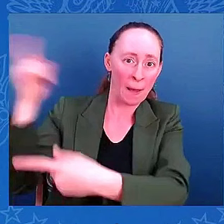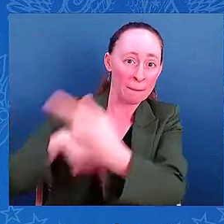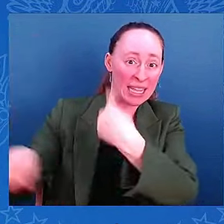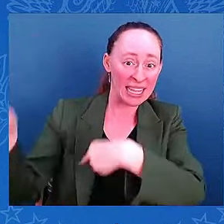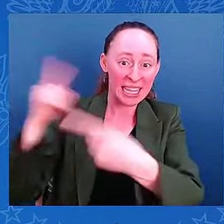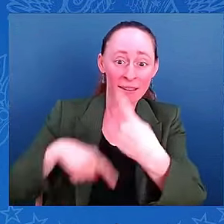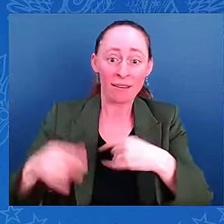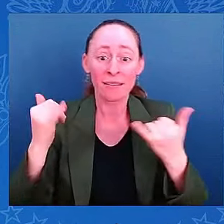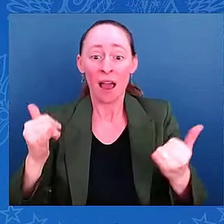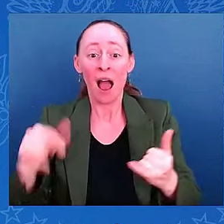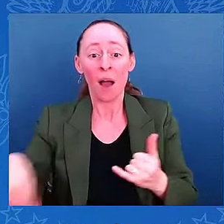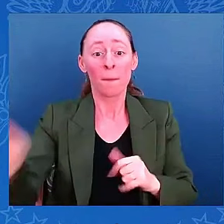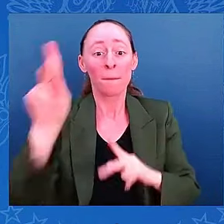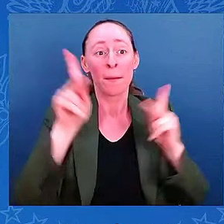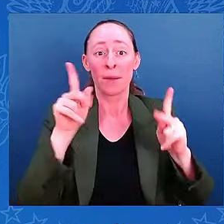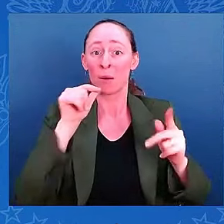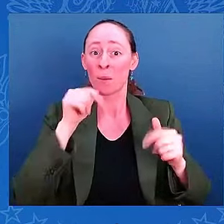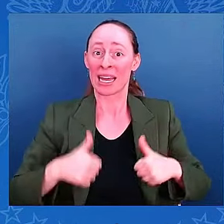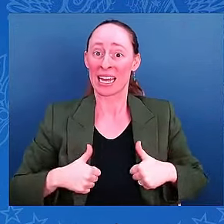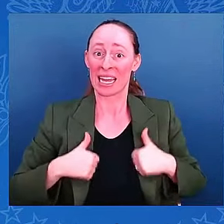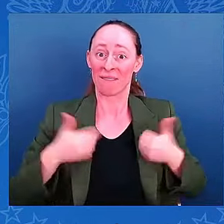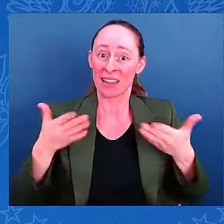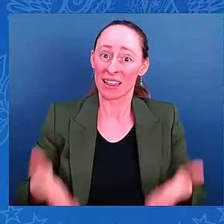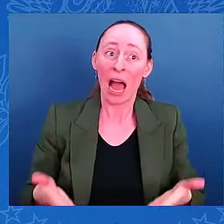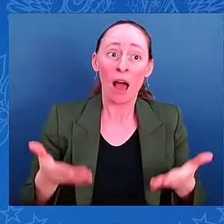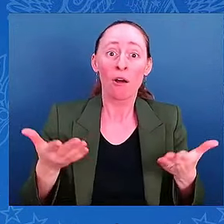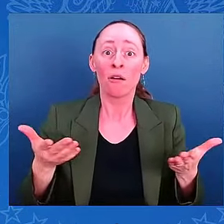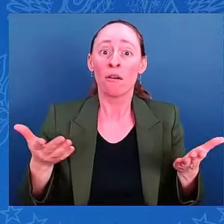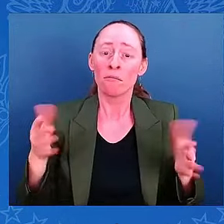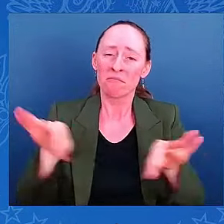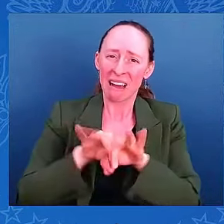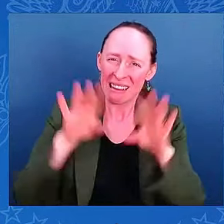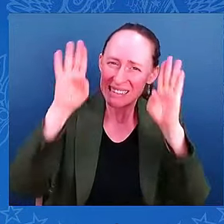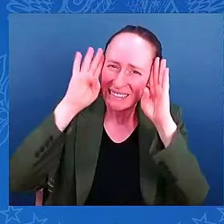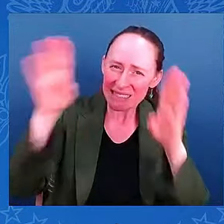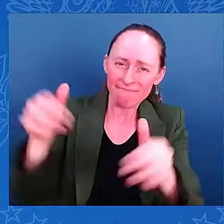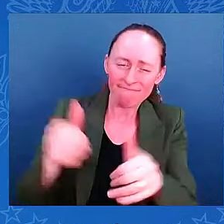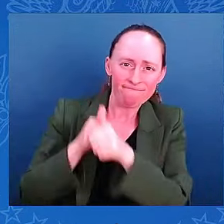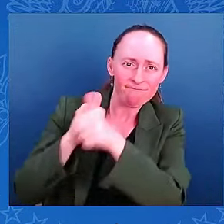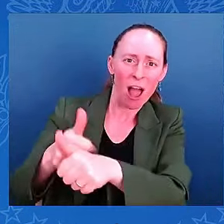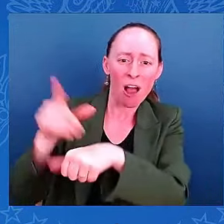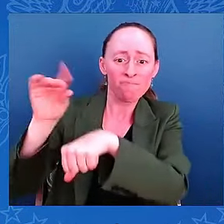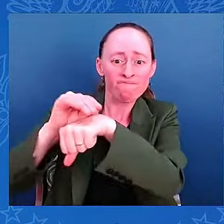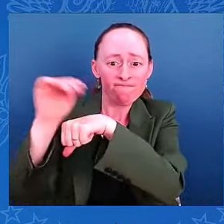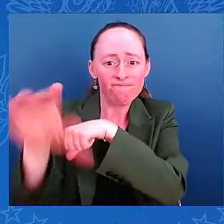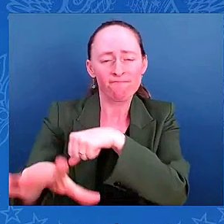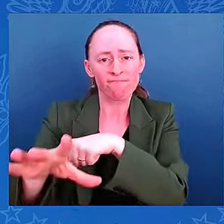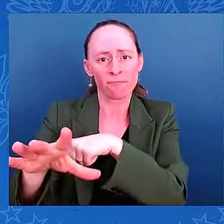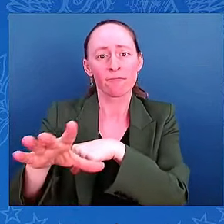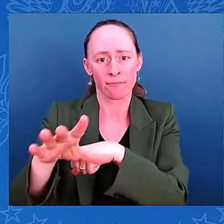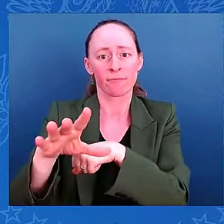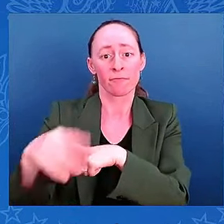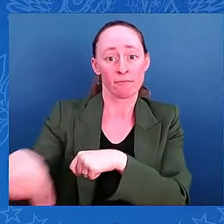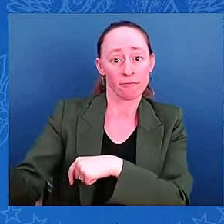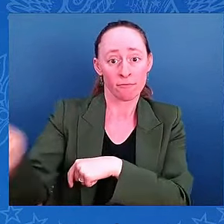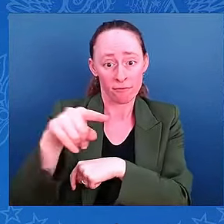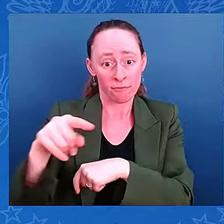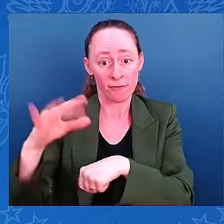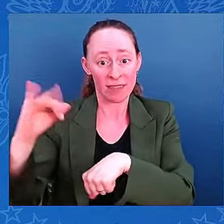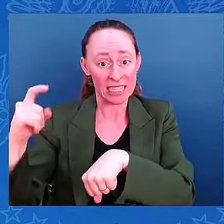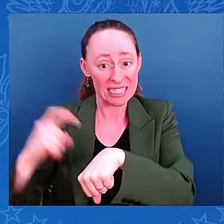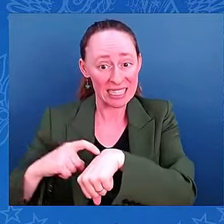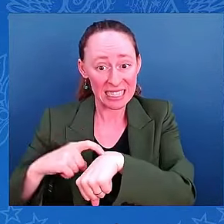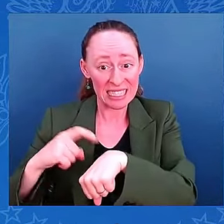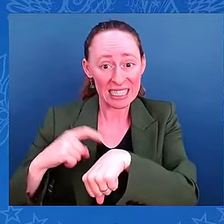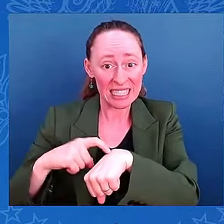to listen to their local officials. They will tell you if there's still time to evacuate or what you need to do